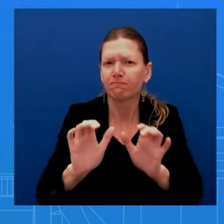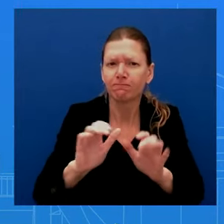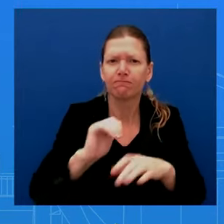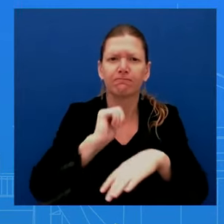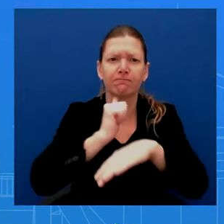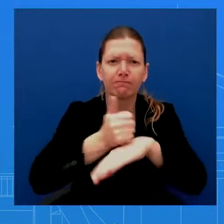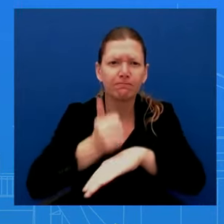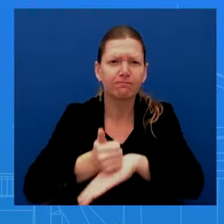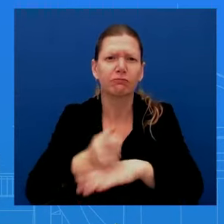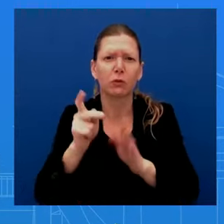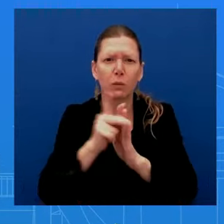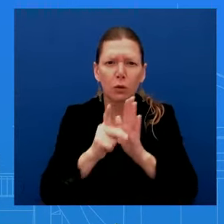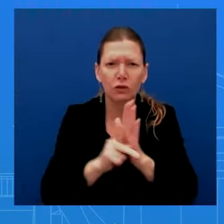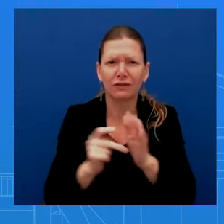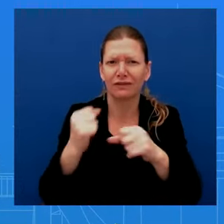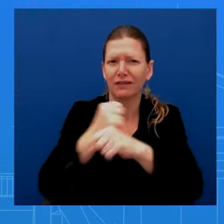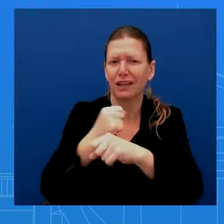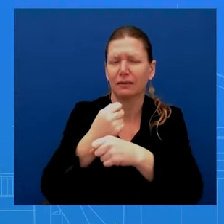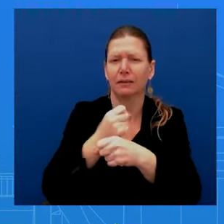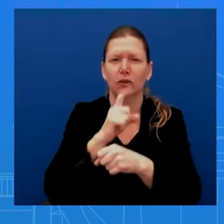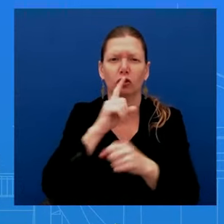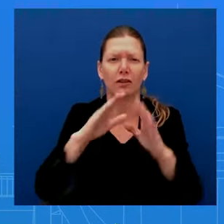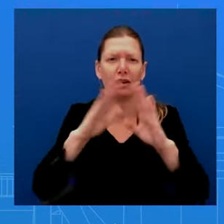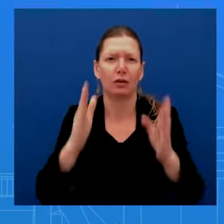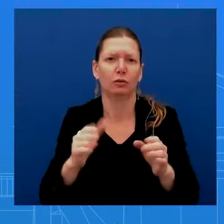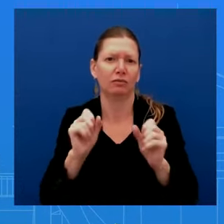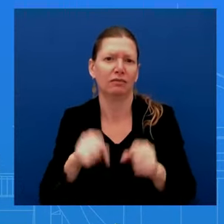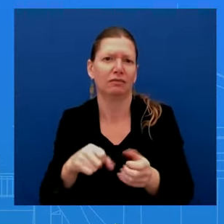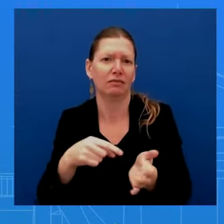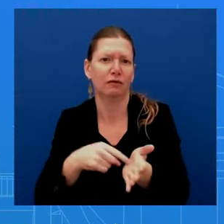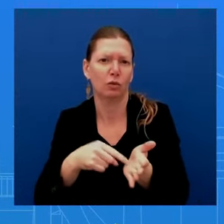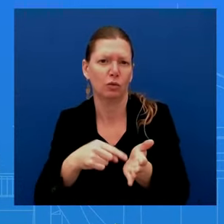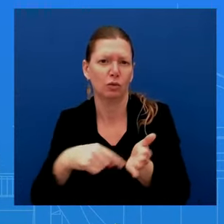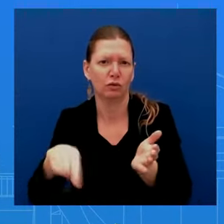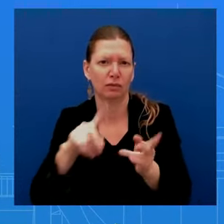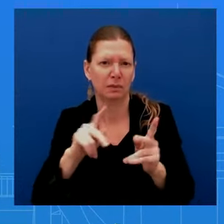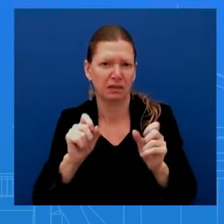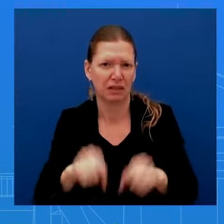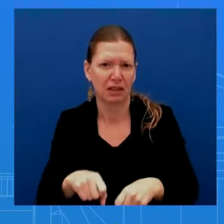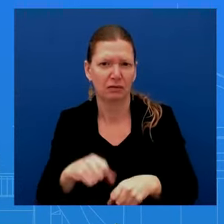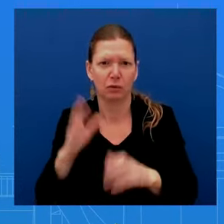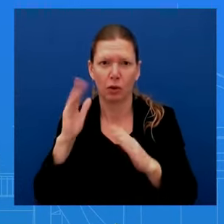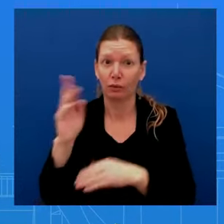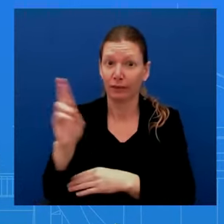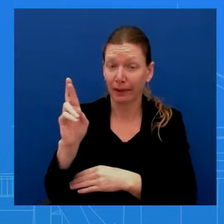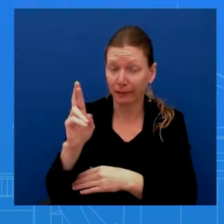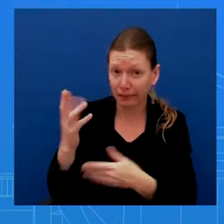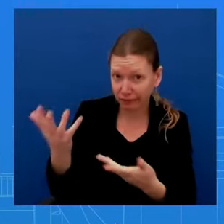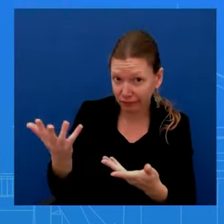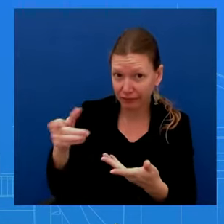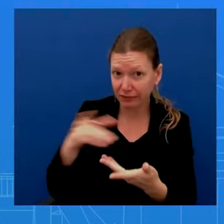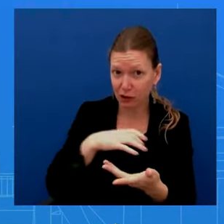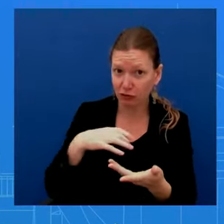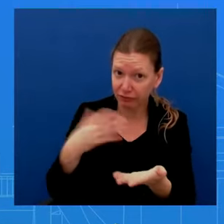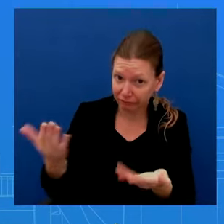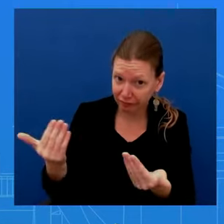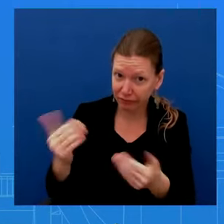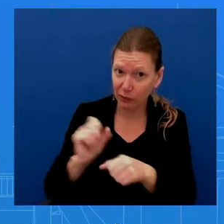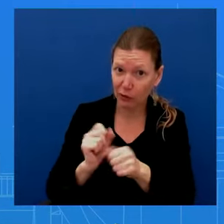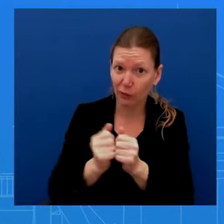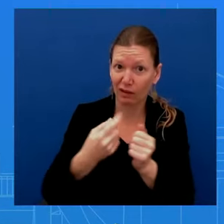that. Without that legislation, do you foresee any relief in the rental market over the next year? Ms. Well, certainly